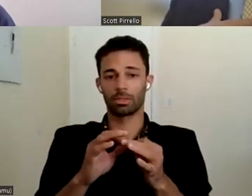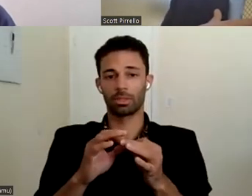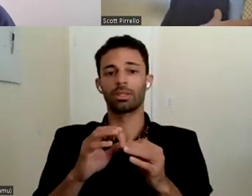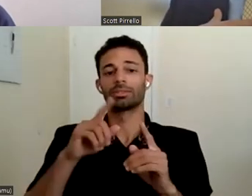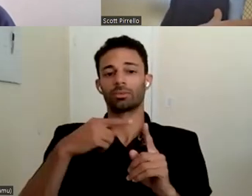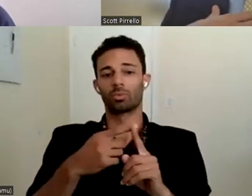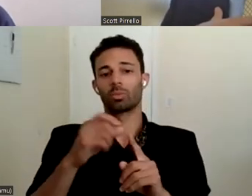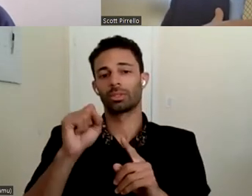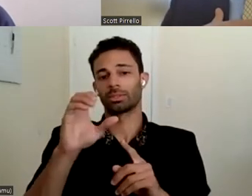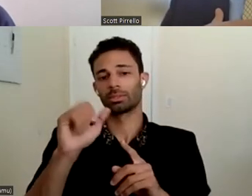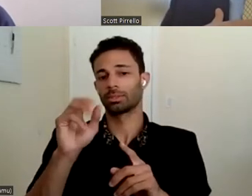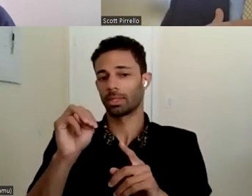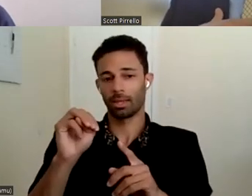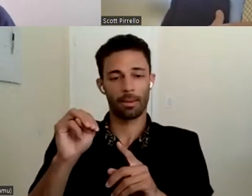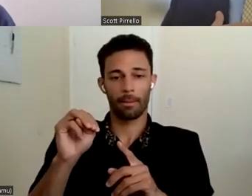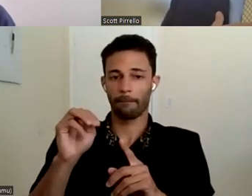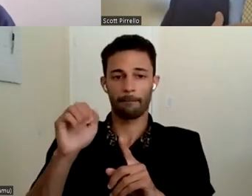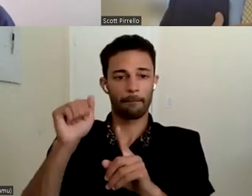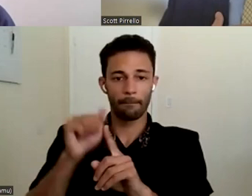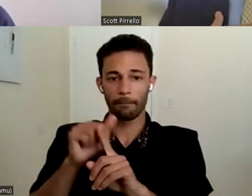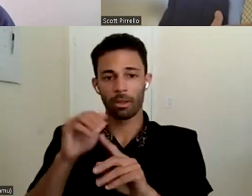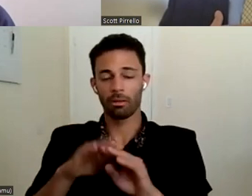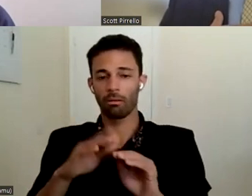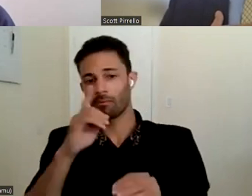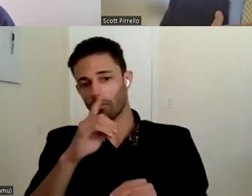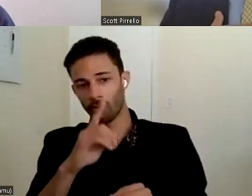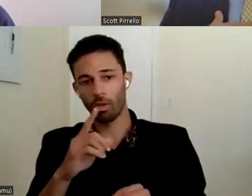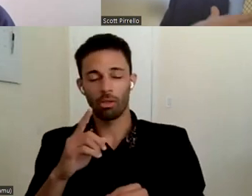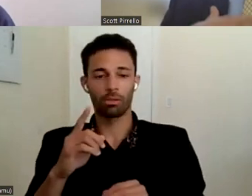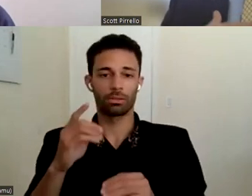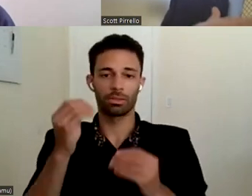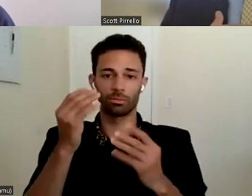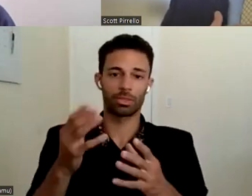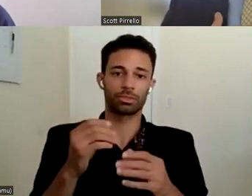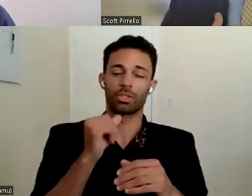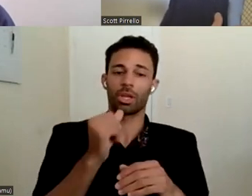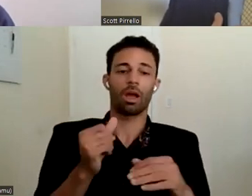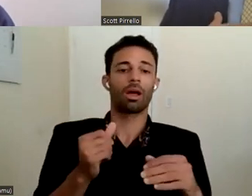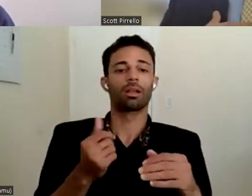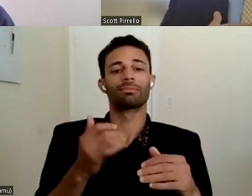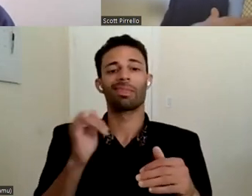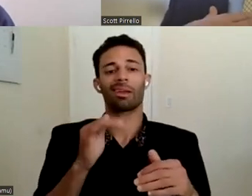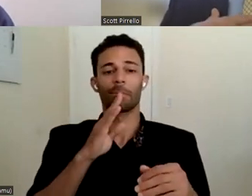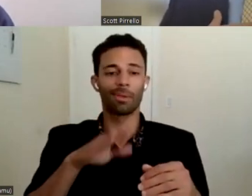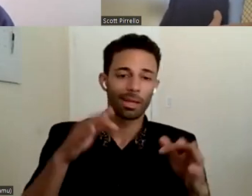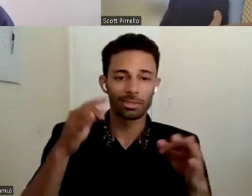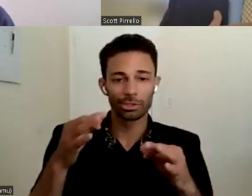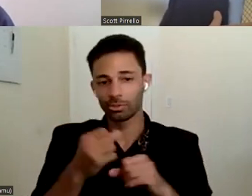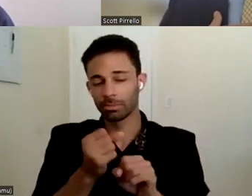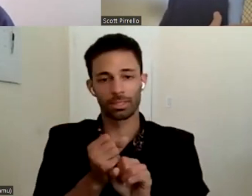pretense it's not poor decision um it's a complete false pretense that that